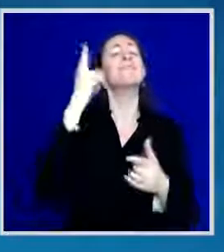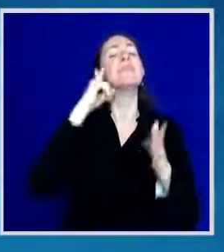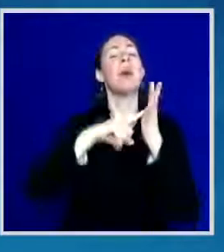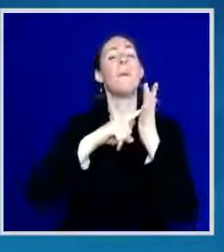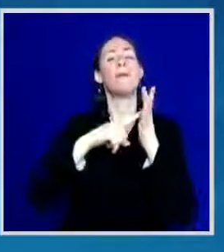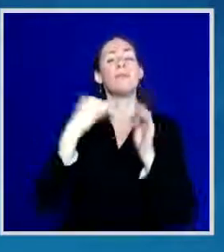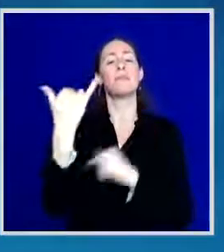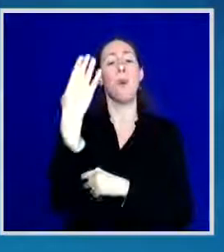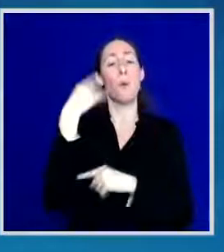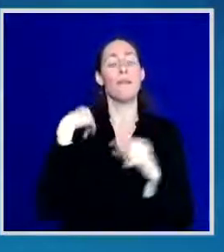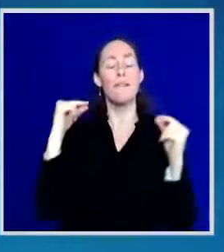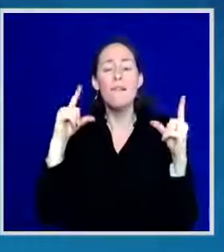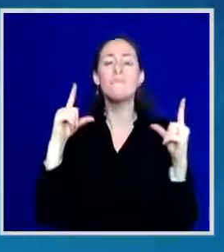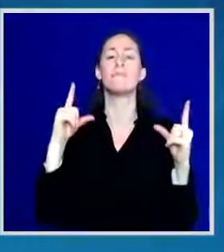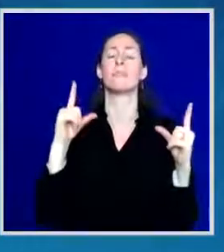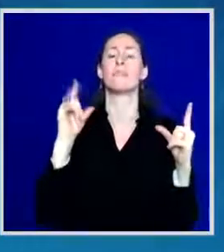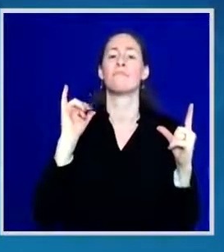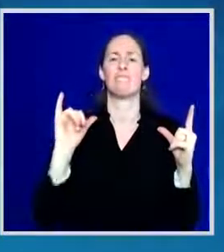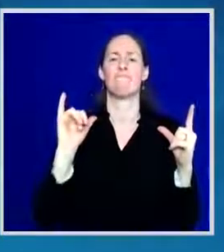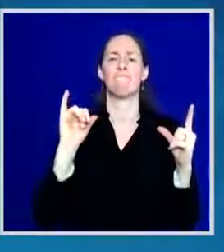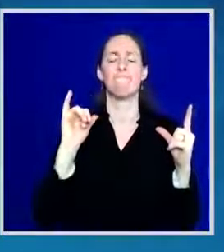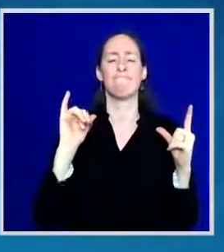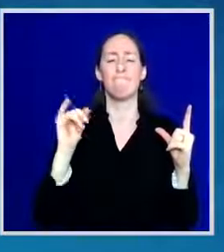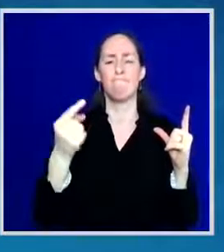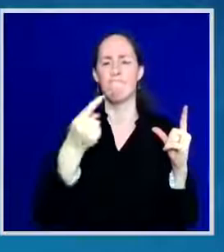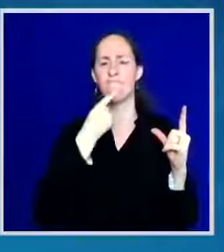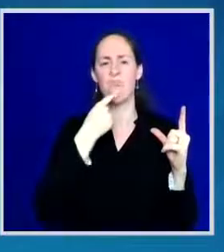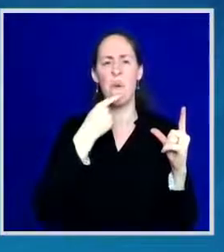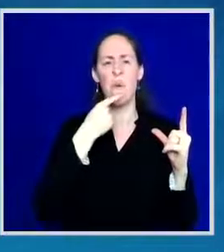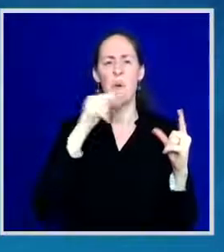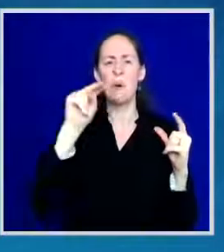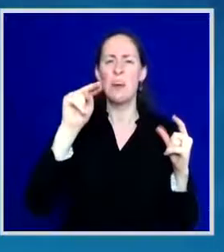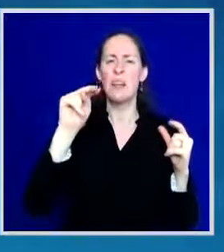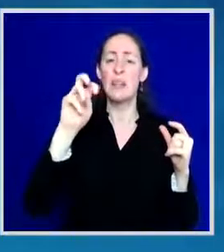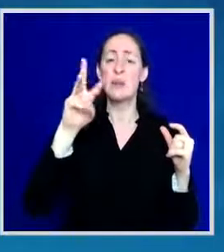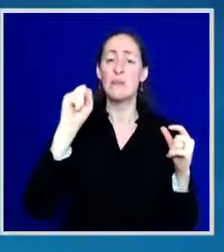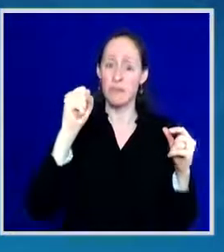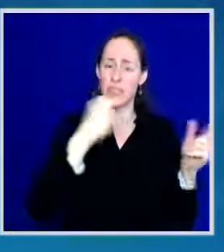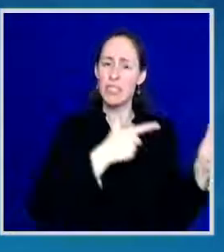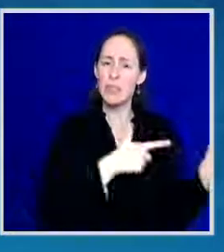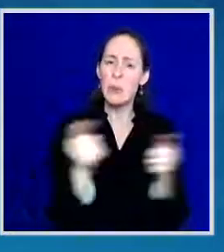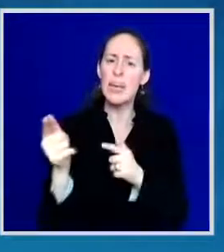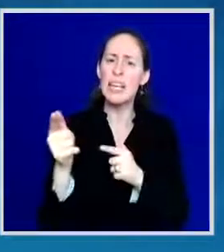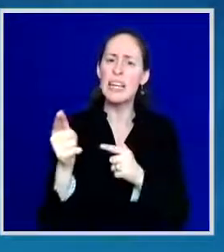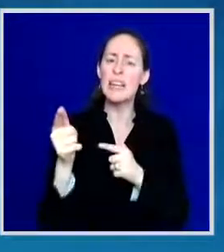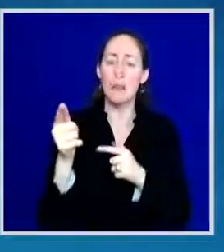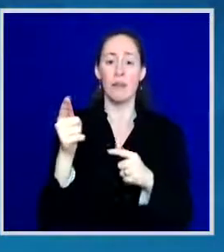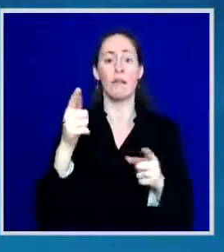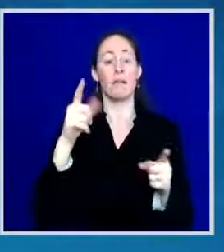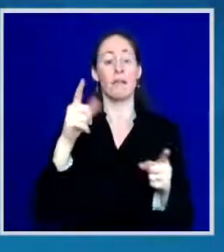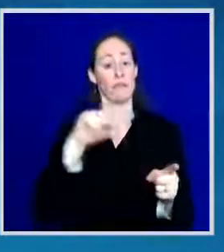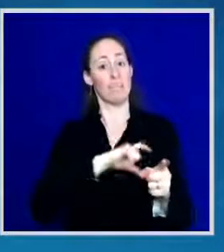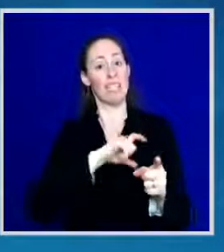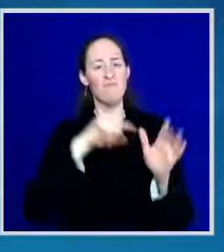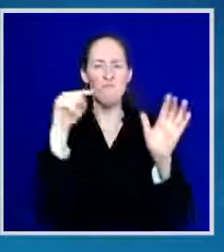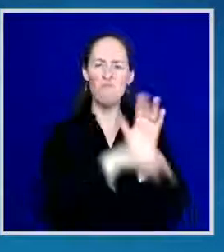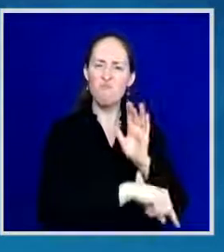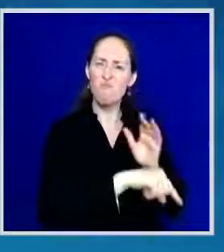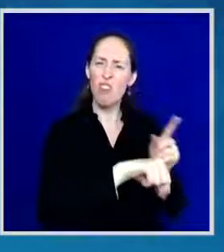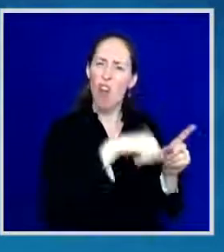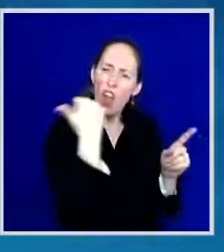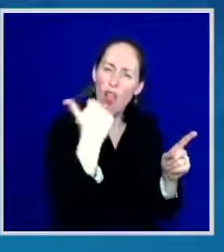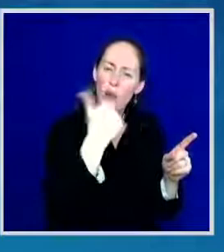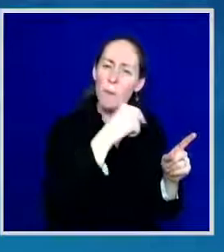another mass shooting, another black or brown person shot by the police, another act of hate